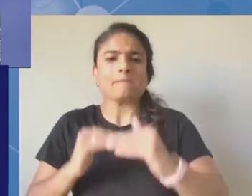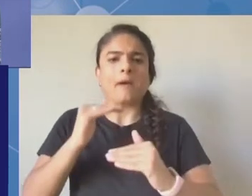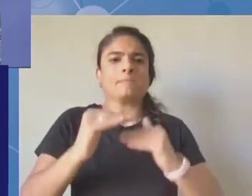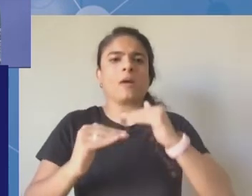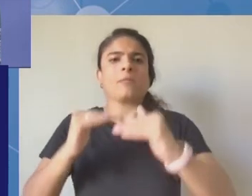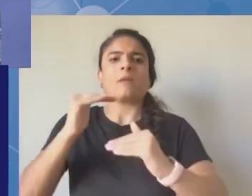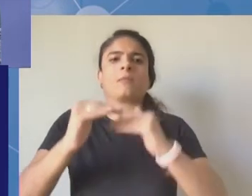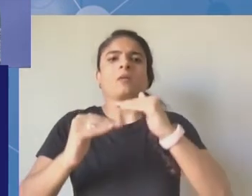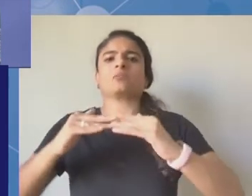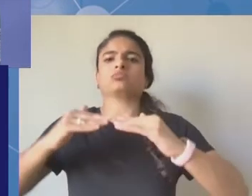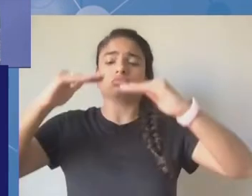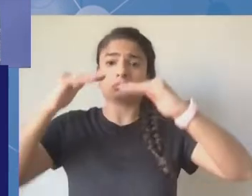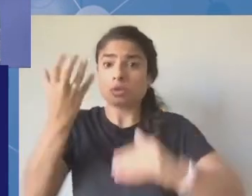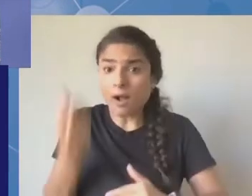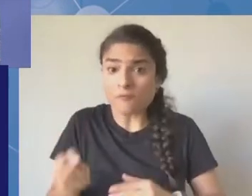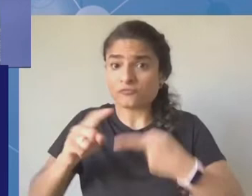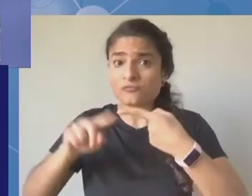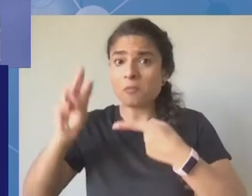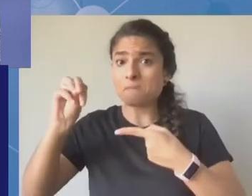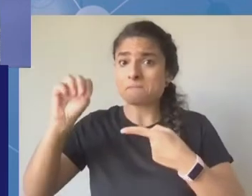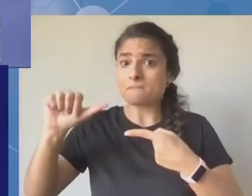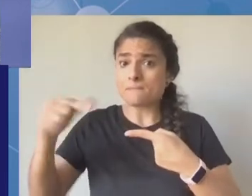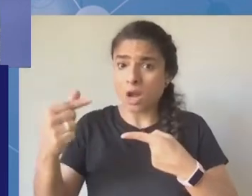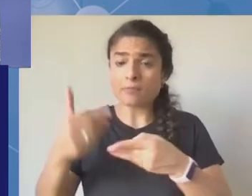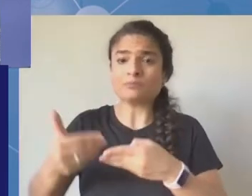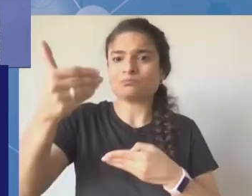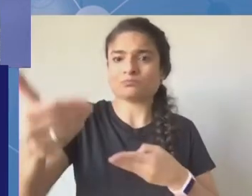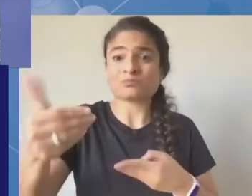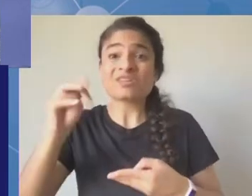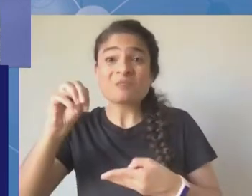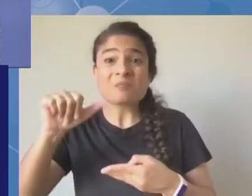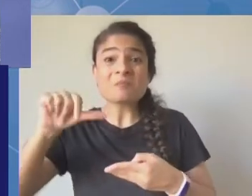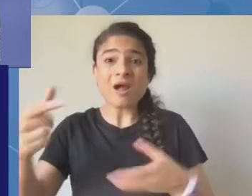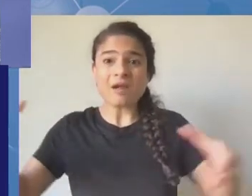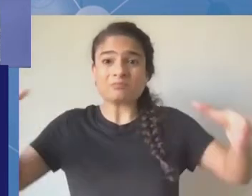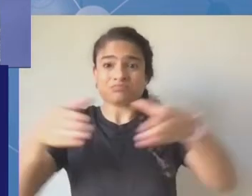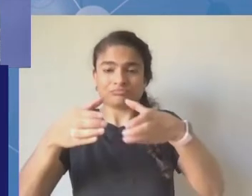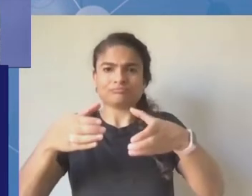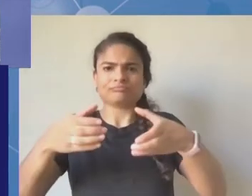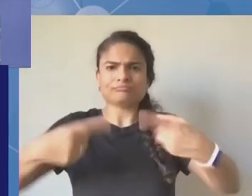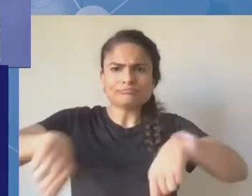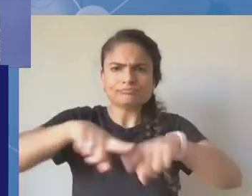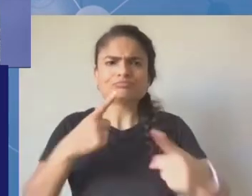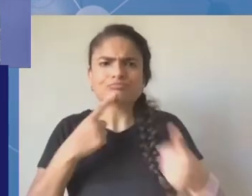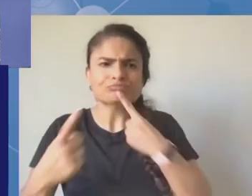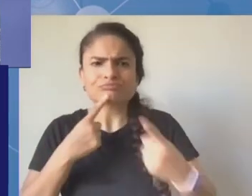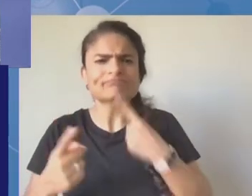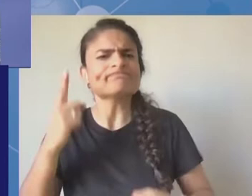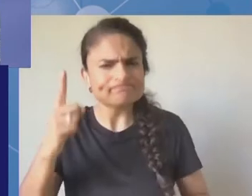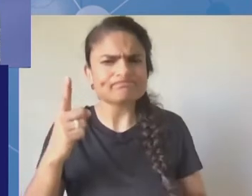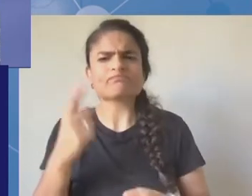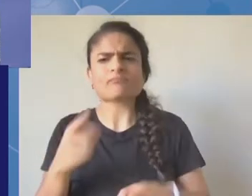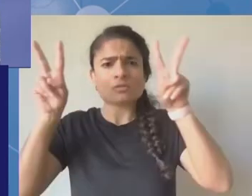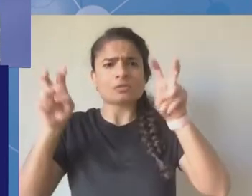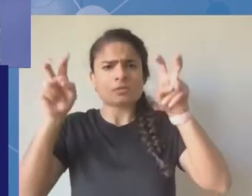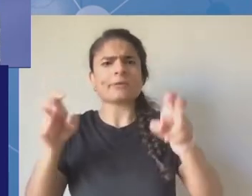in Paris as well. In 2018, it was also really profiled at the IGF. You're right. Berlin, not so much. But it's